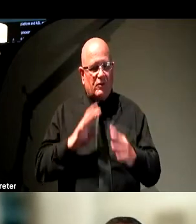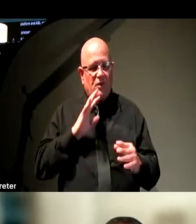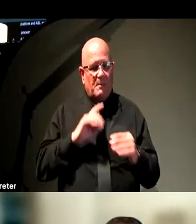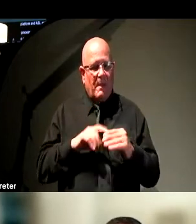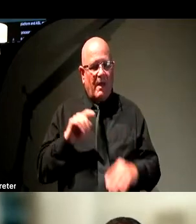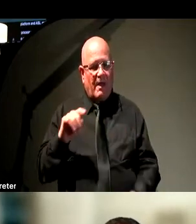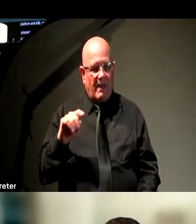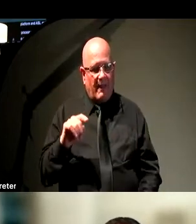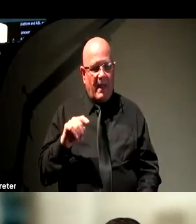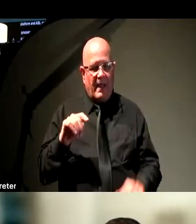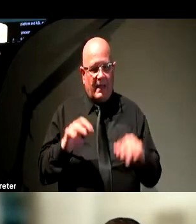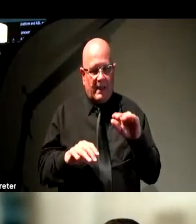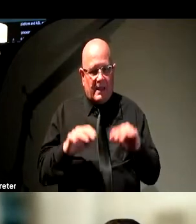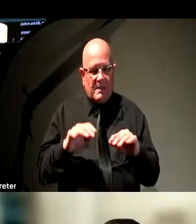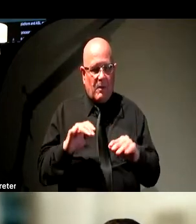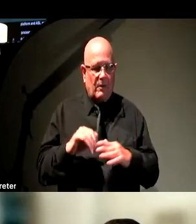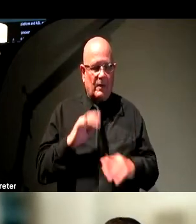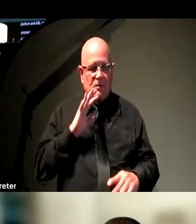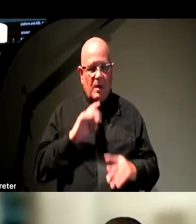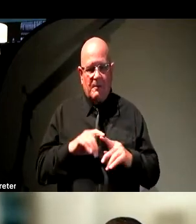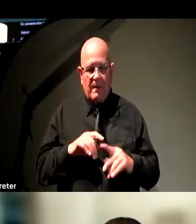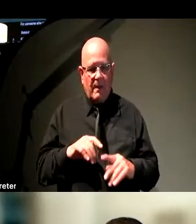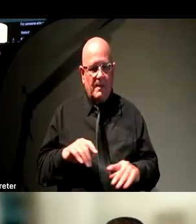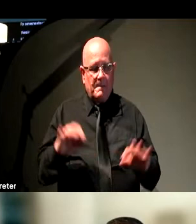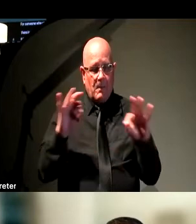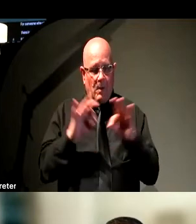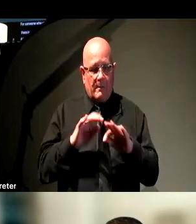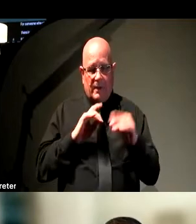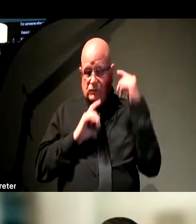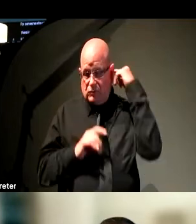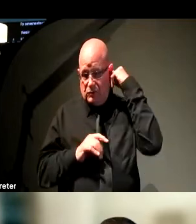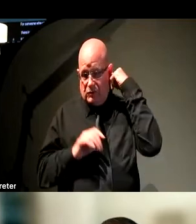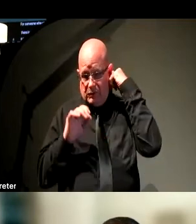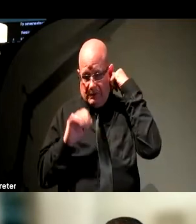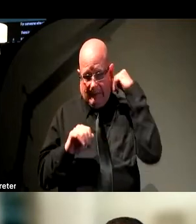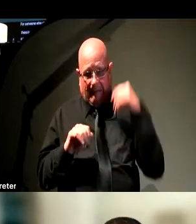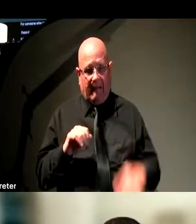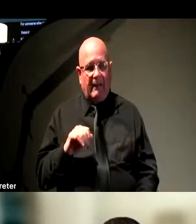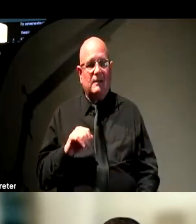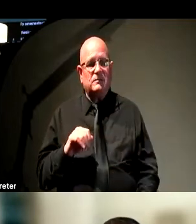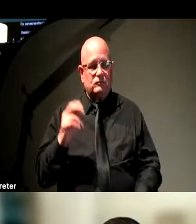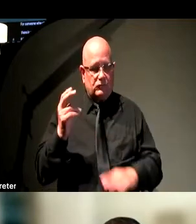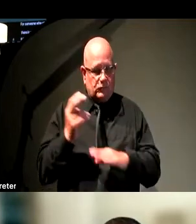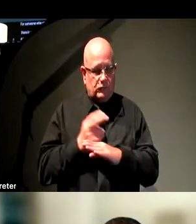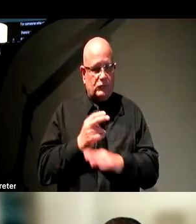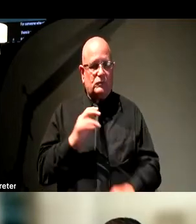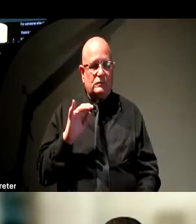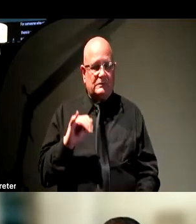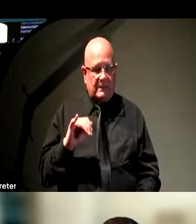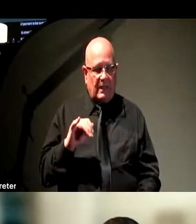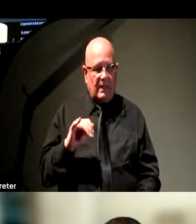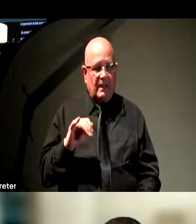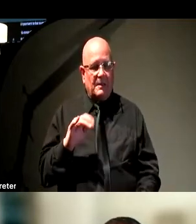important to be sure that the keyboard can get to everything in the page because a lot of folks who use screen readers will